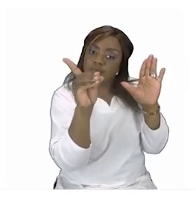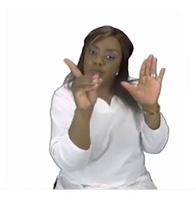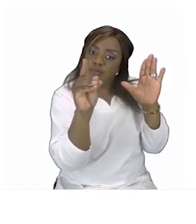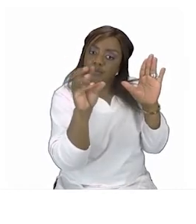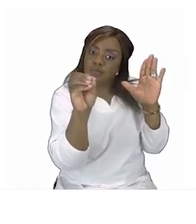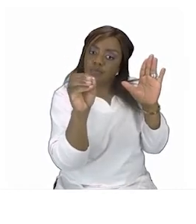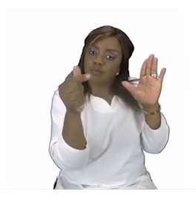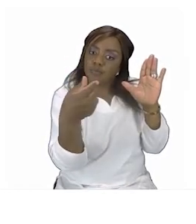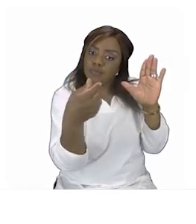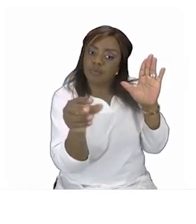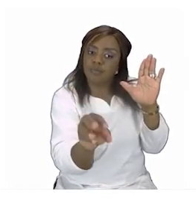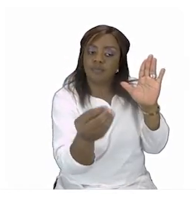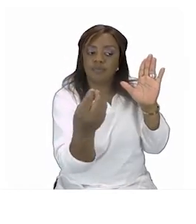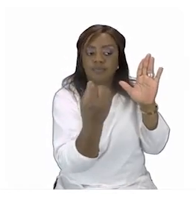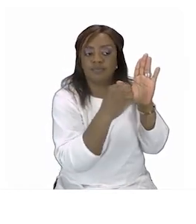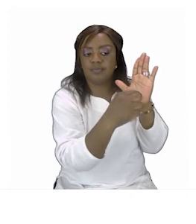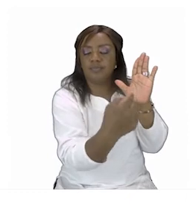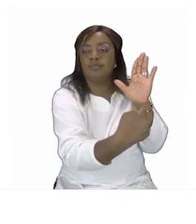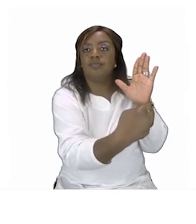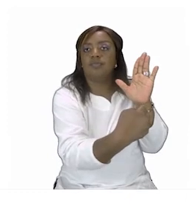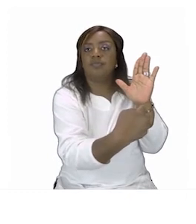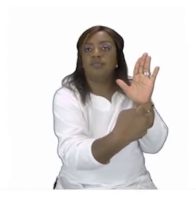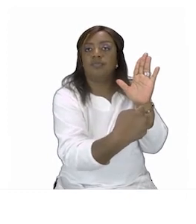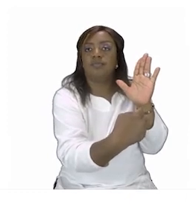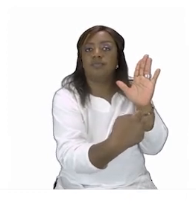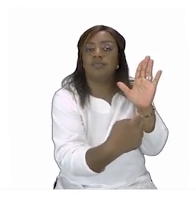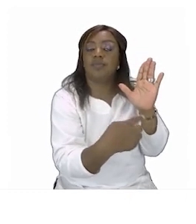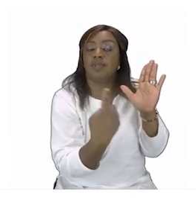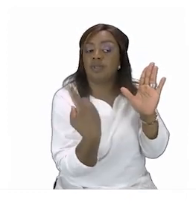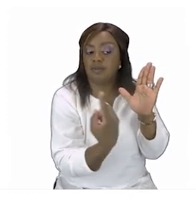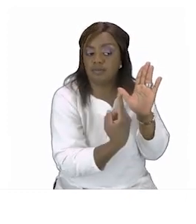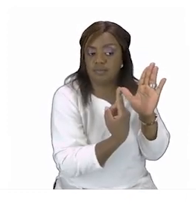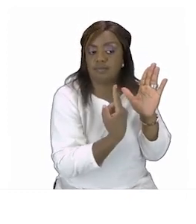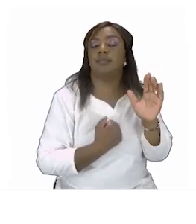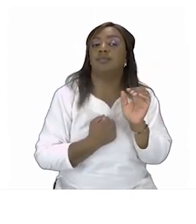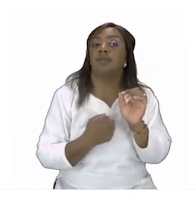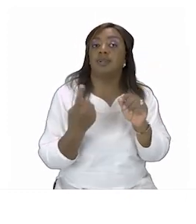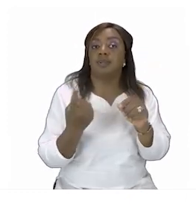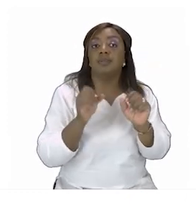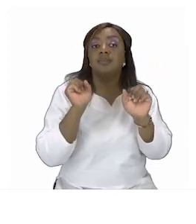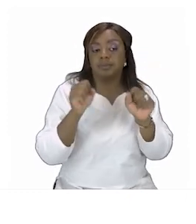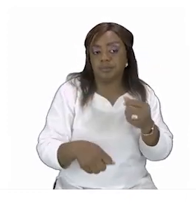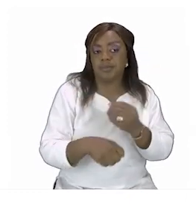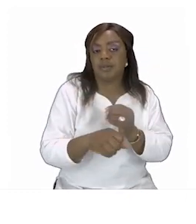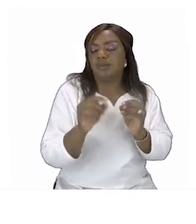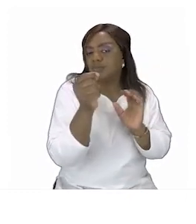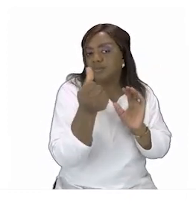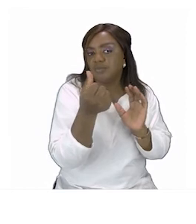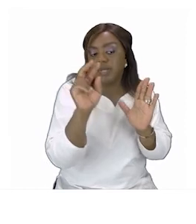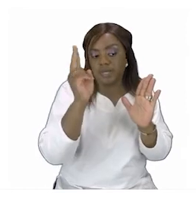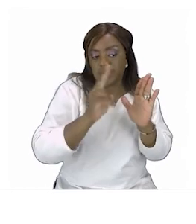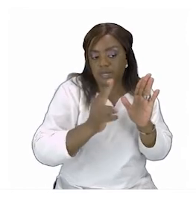the picture and you're going to do all these by yourself the only thing i will help you with is reading